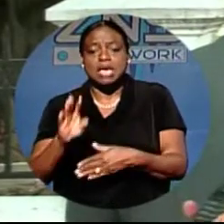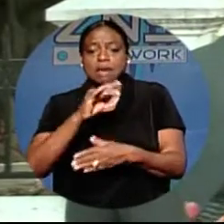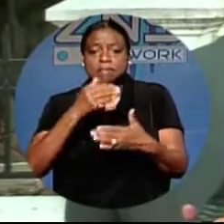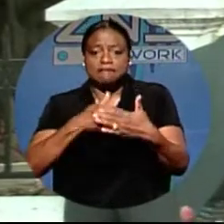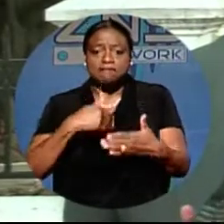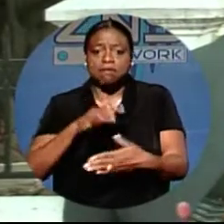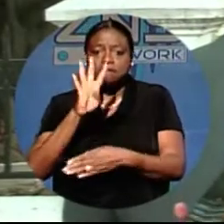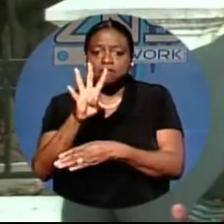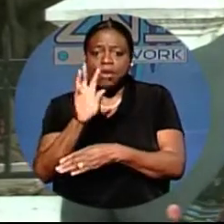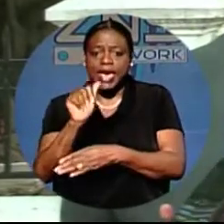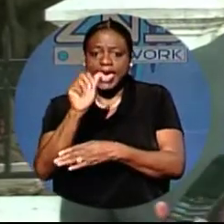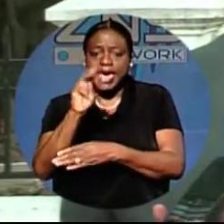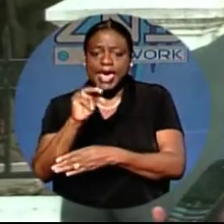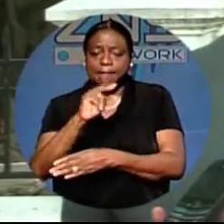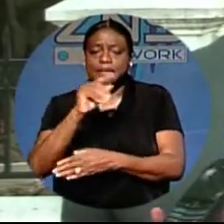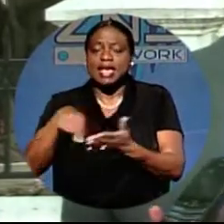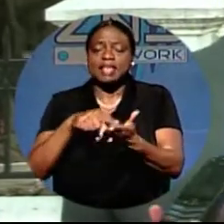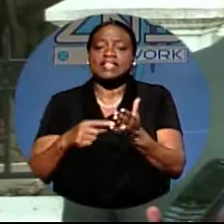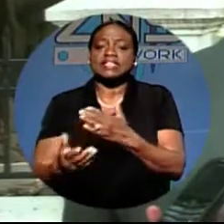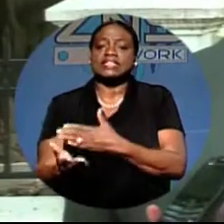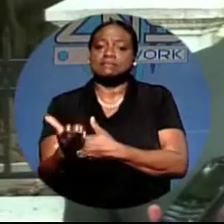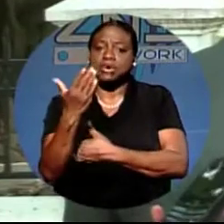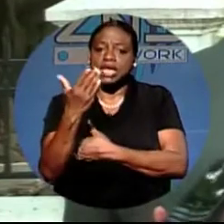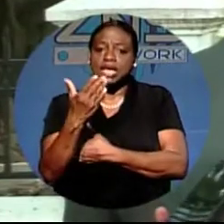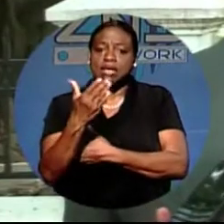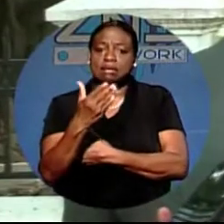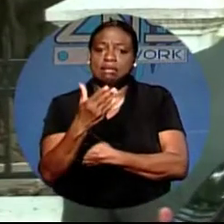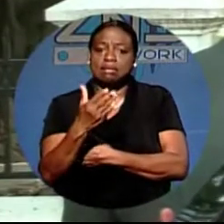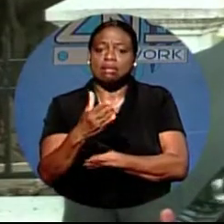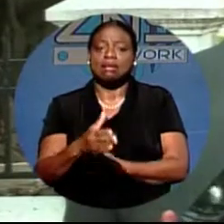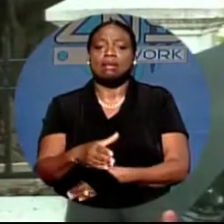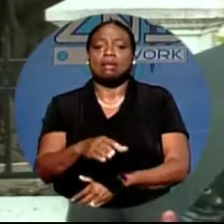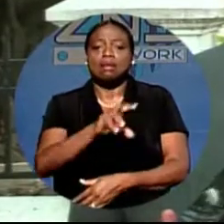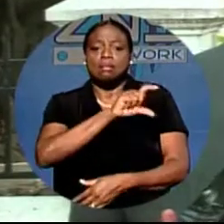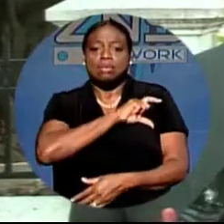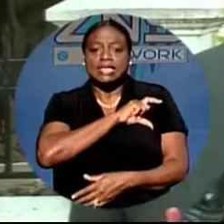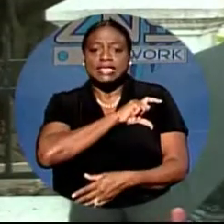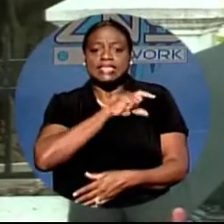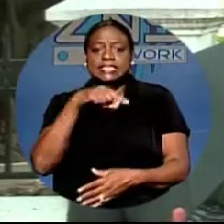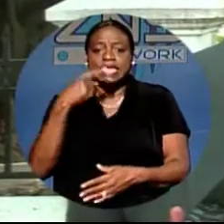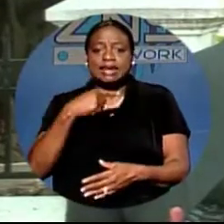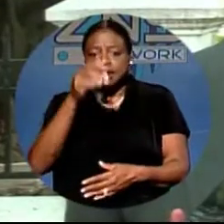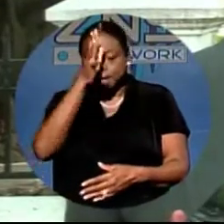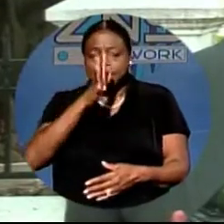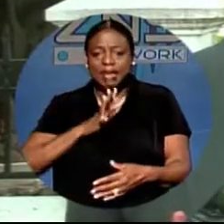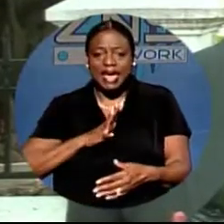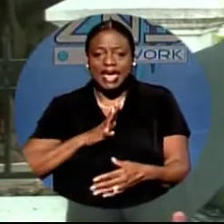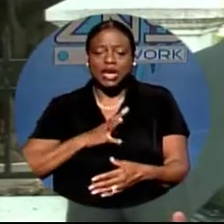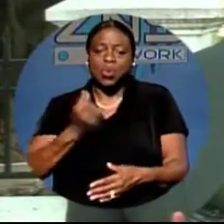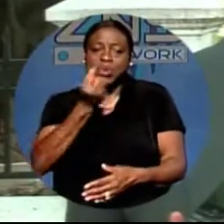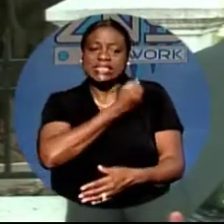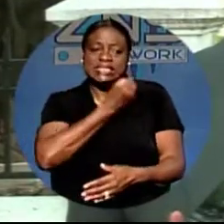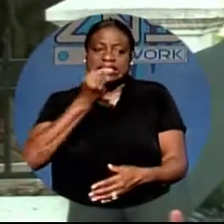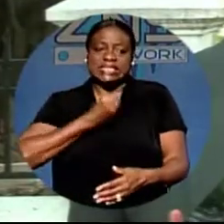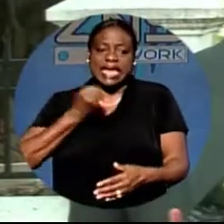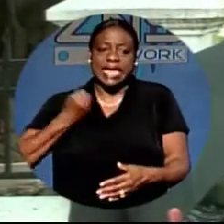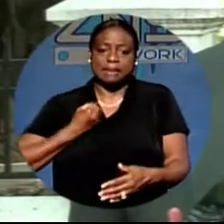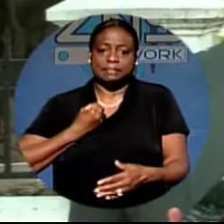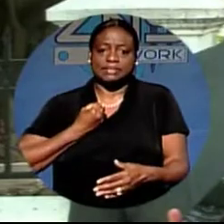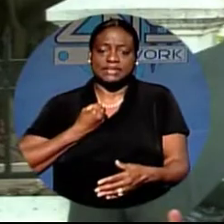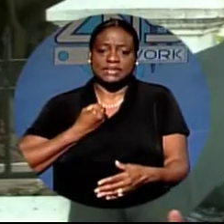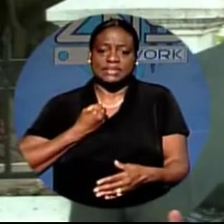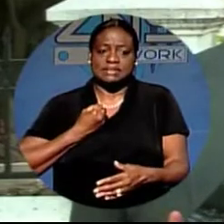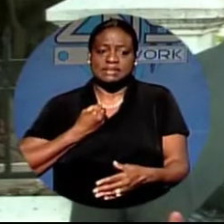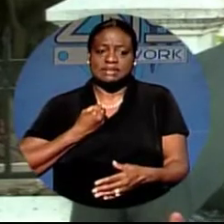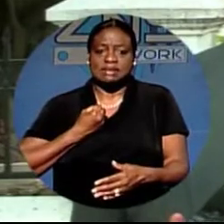police received a report of a male being stabbed in the Miami Street area. Officers responded where they met the body